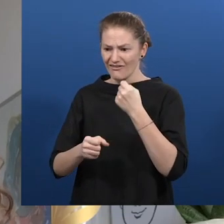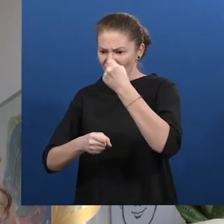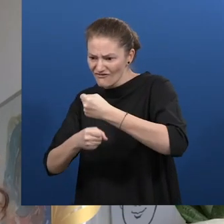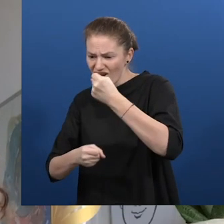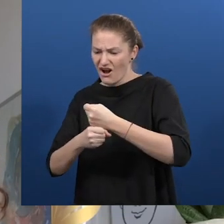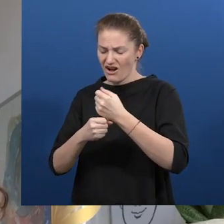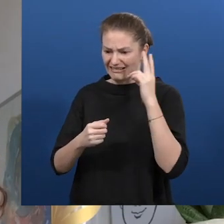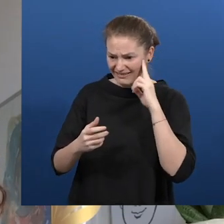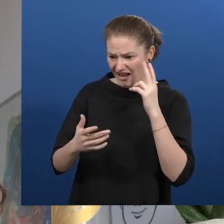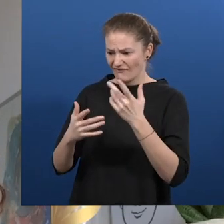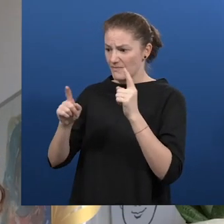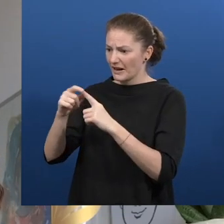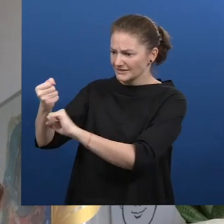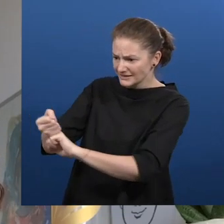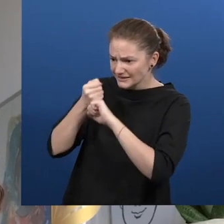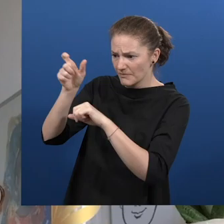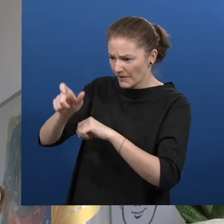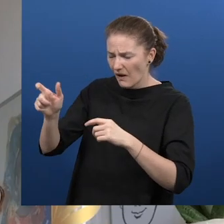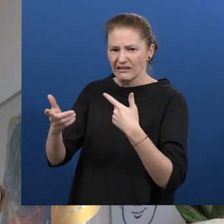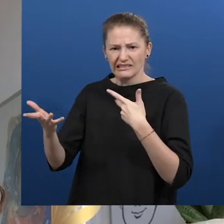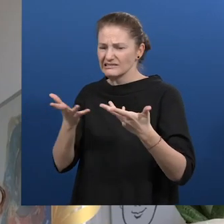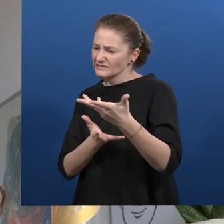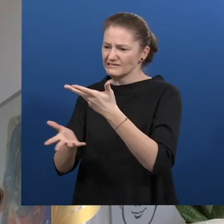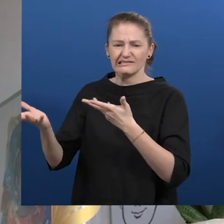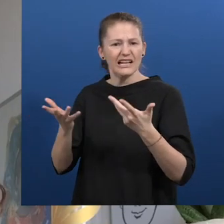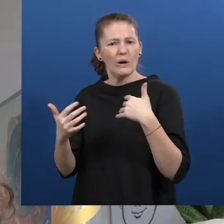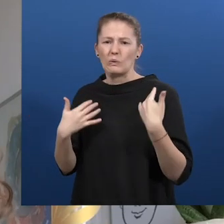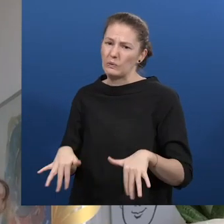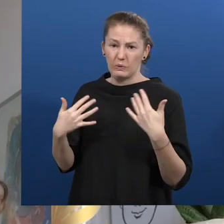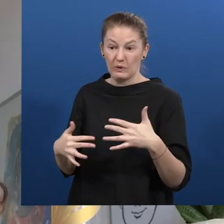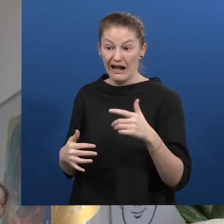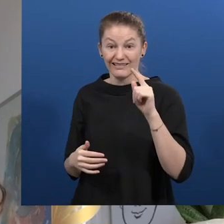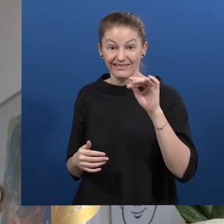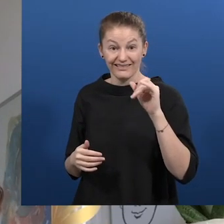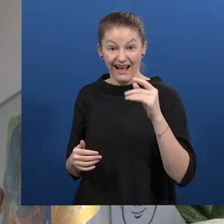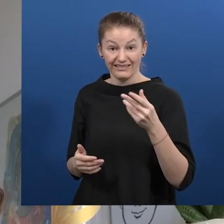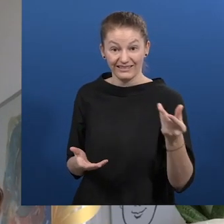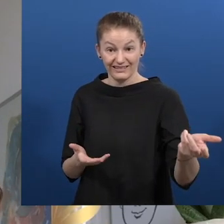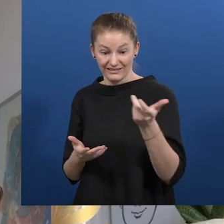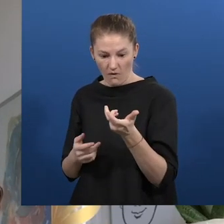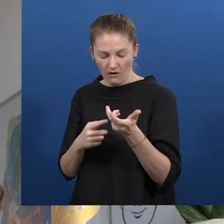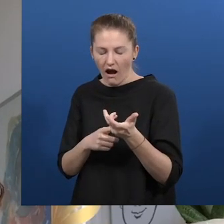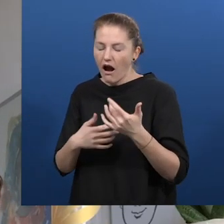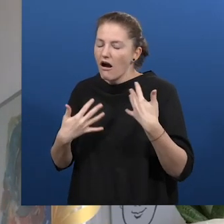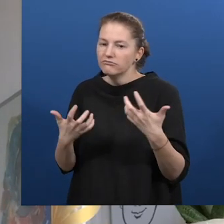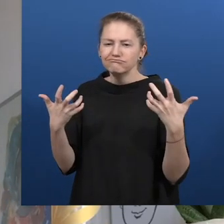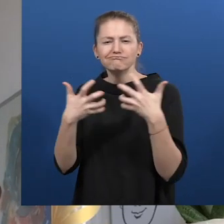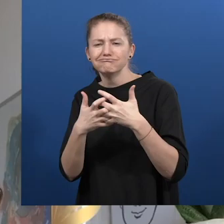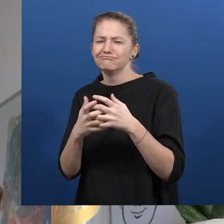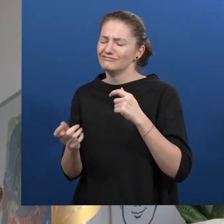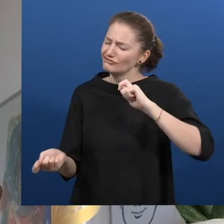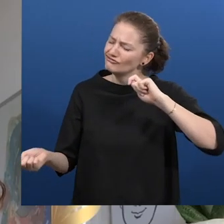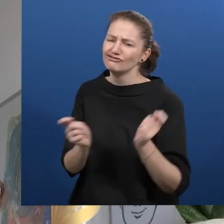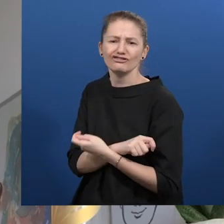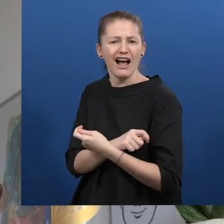support services and the public agencies. So, we were able to put Tadeo in place at that time and it changed everything in the way I see